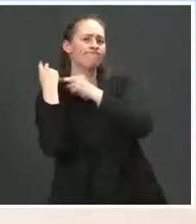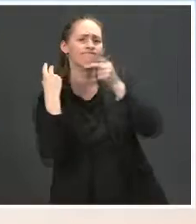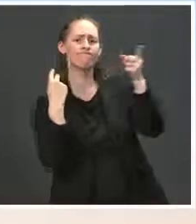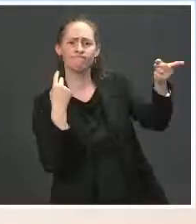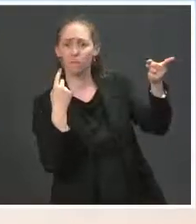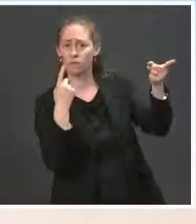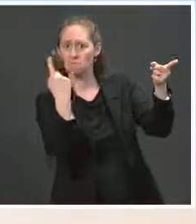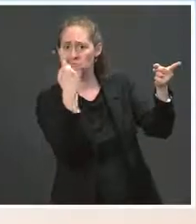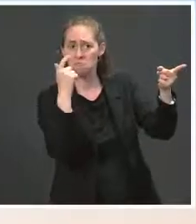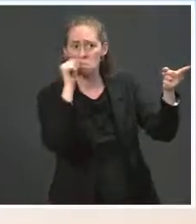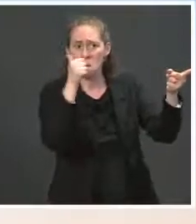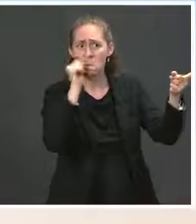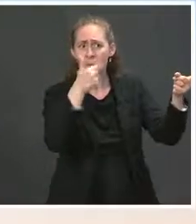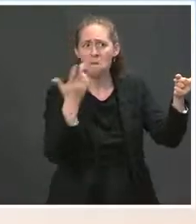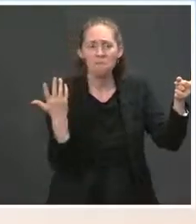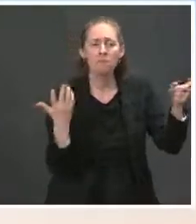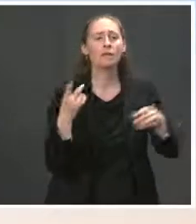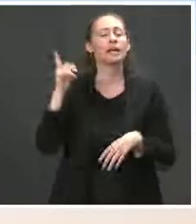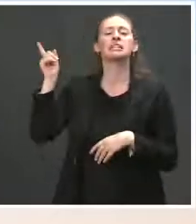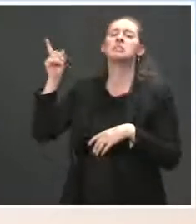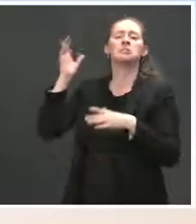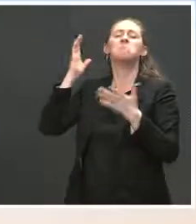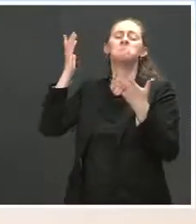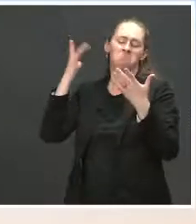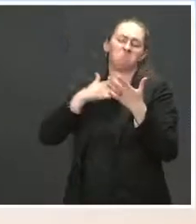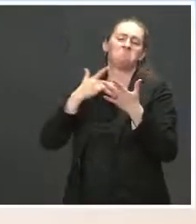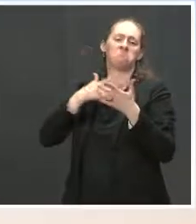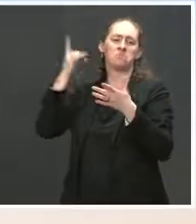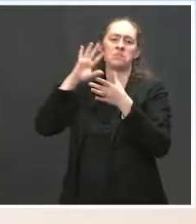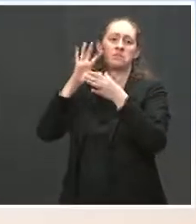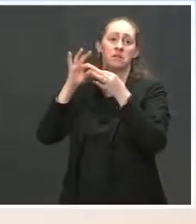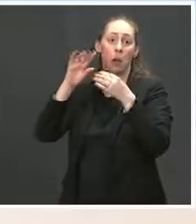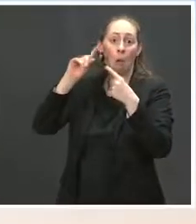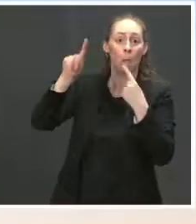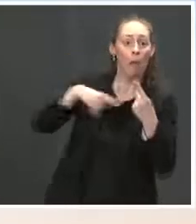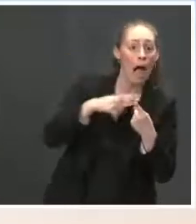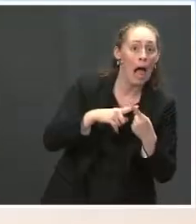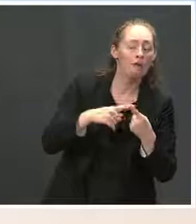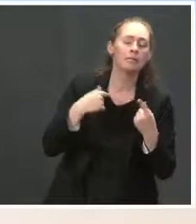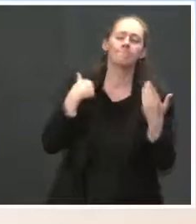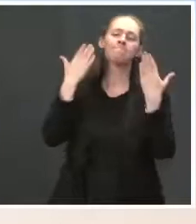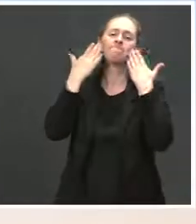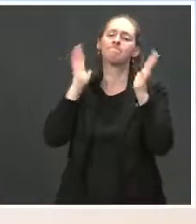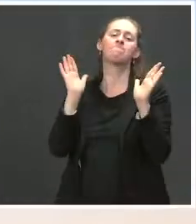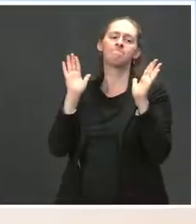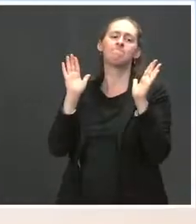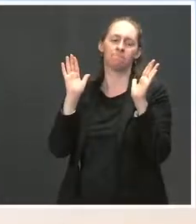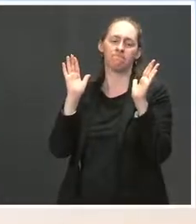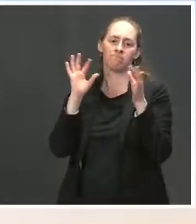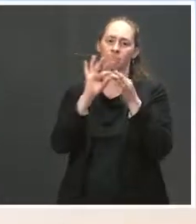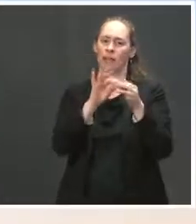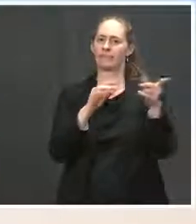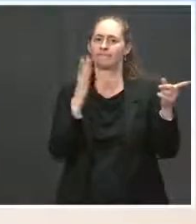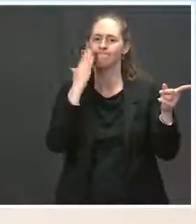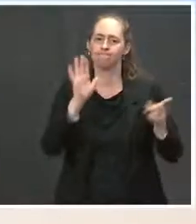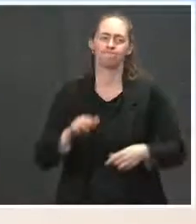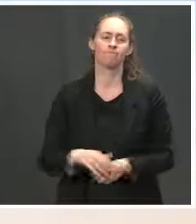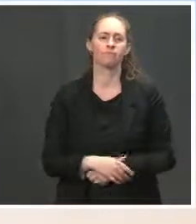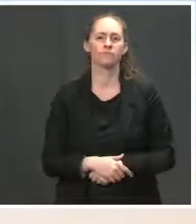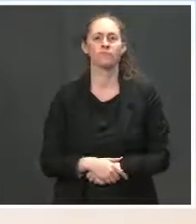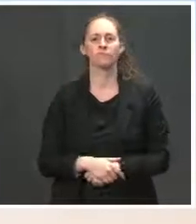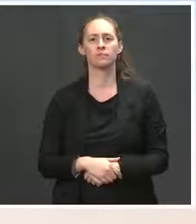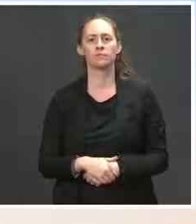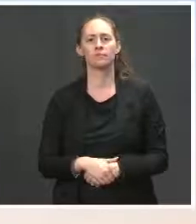but — marking the day. But I don't have anything to confirm for you or predict about the content. The Press. And another question. The